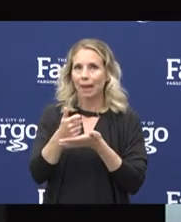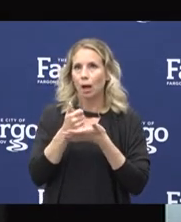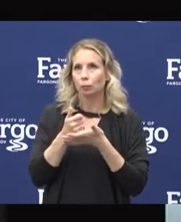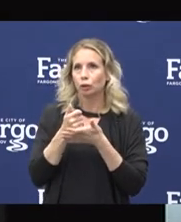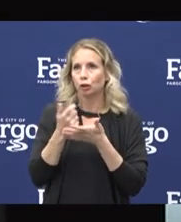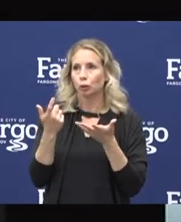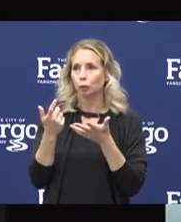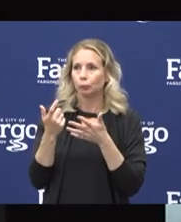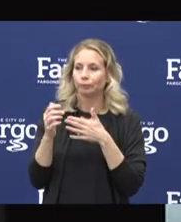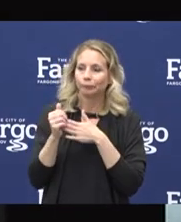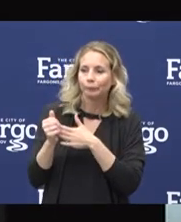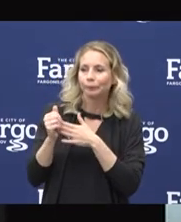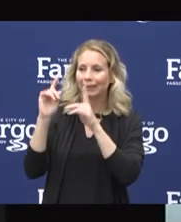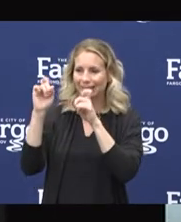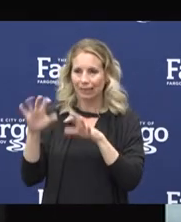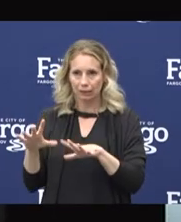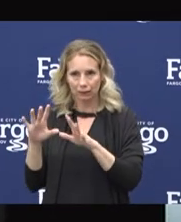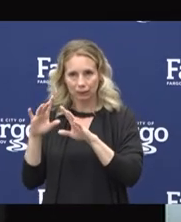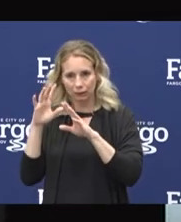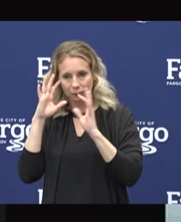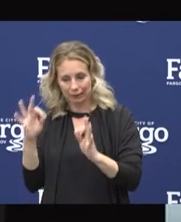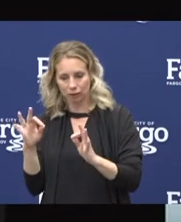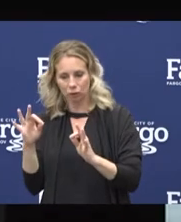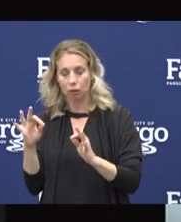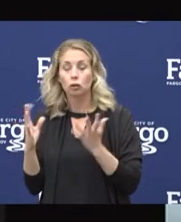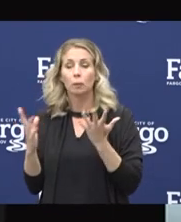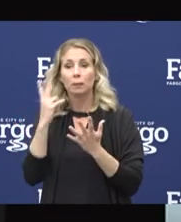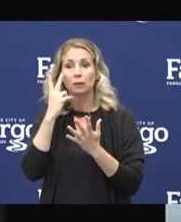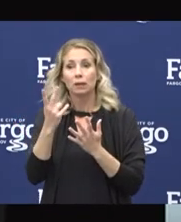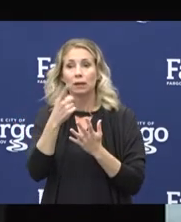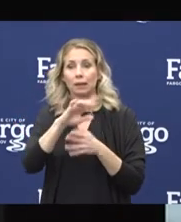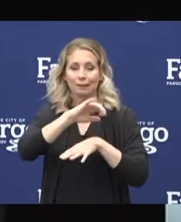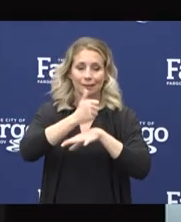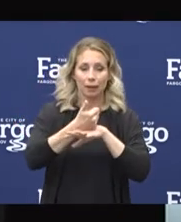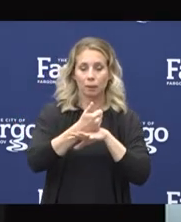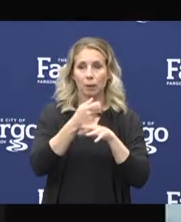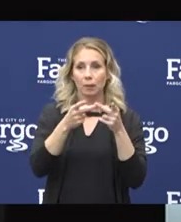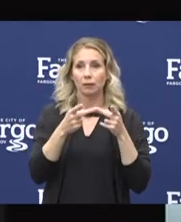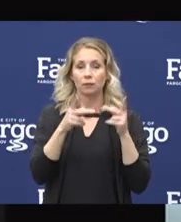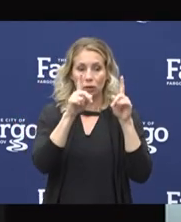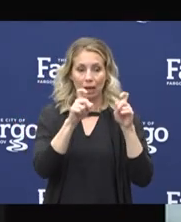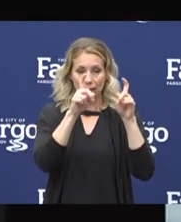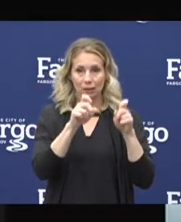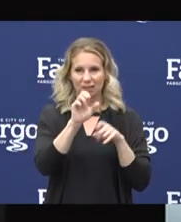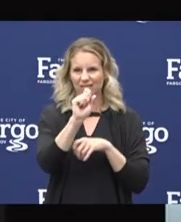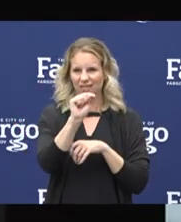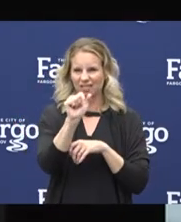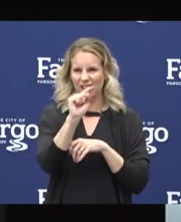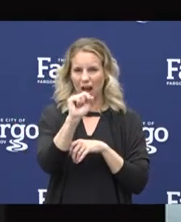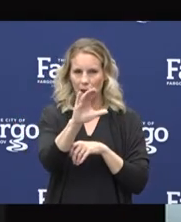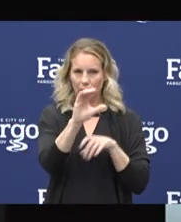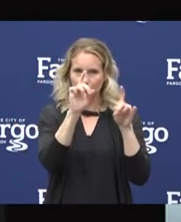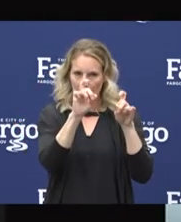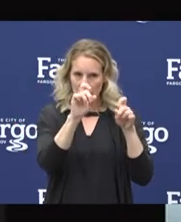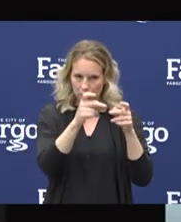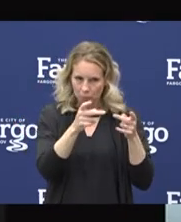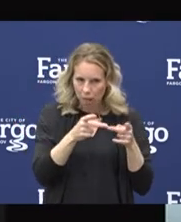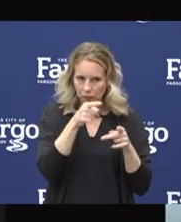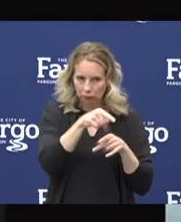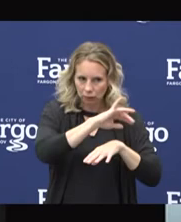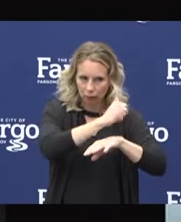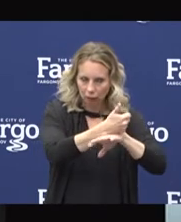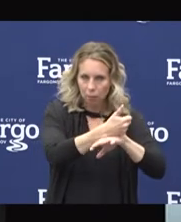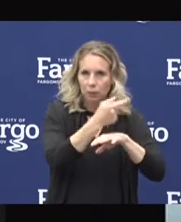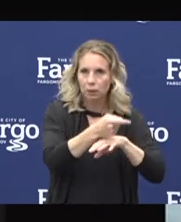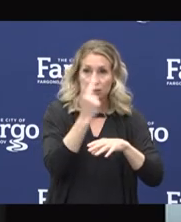you may see us setting up these static sites or helping the Red River Valley Task Force set up these static sites or these testing sites, and